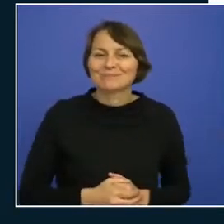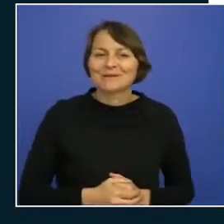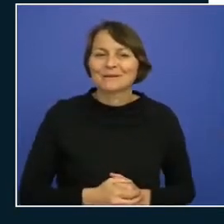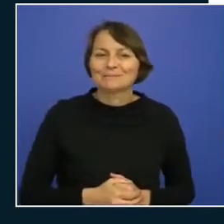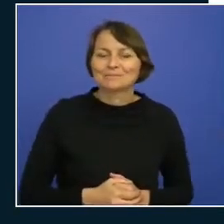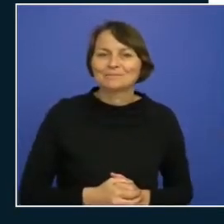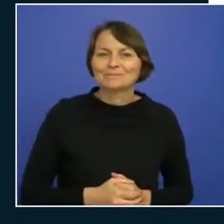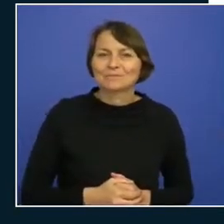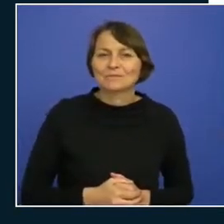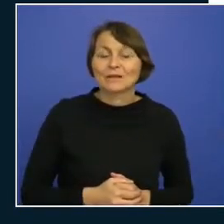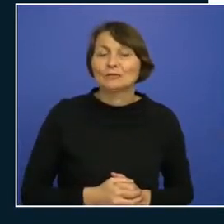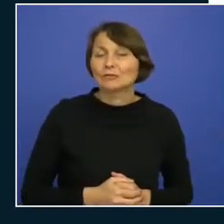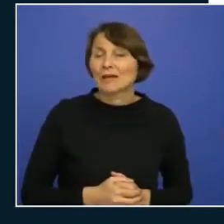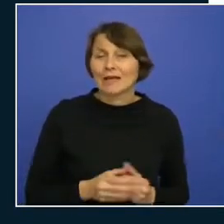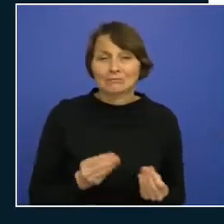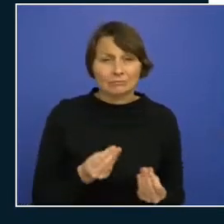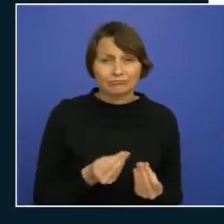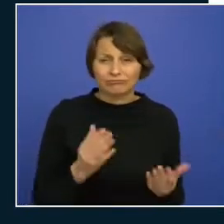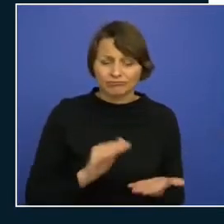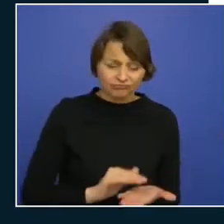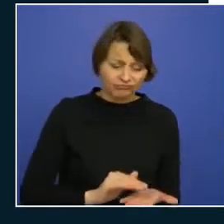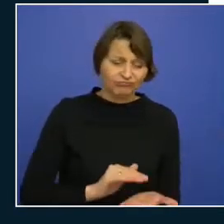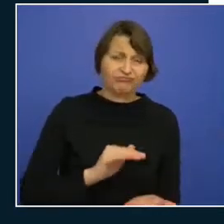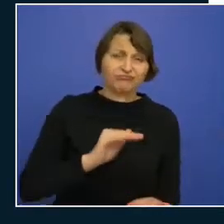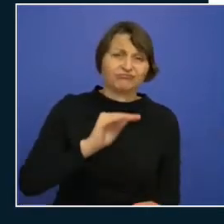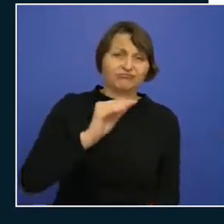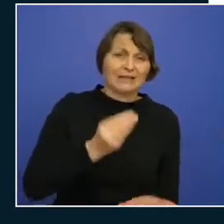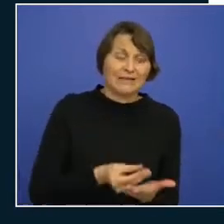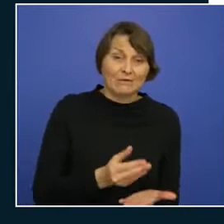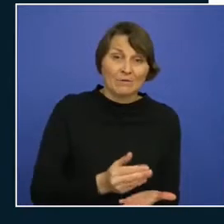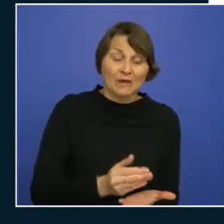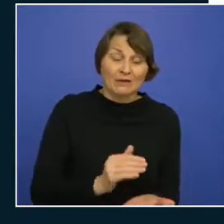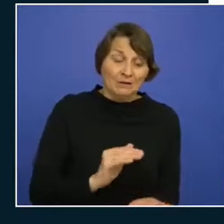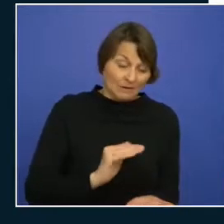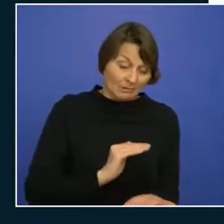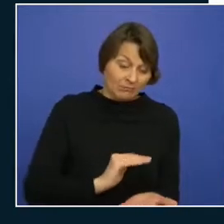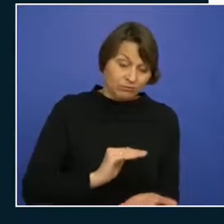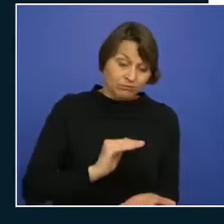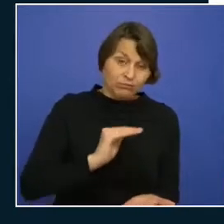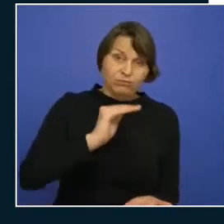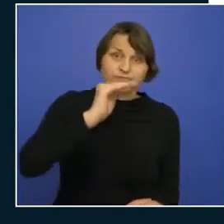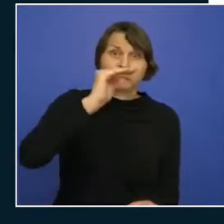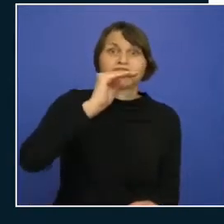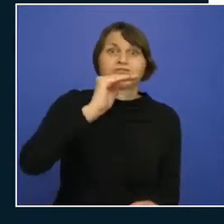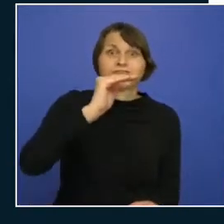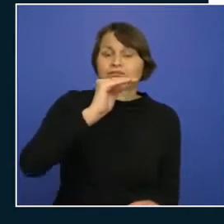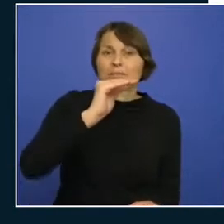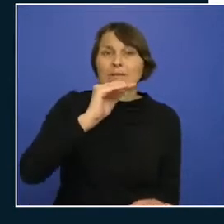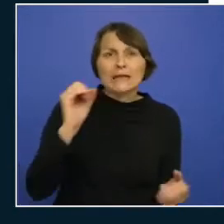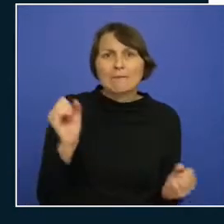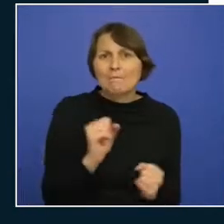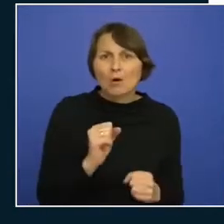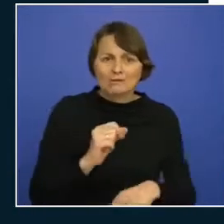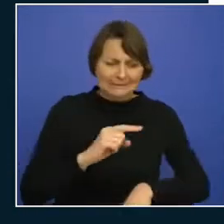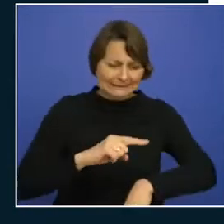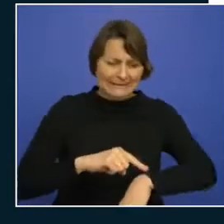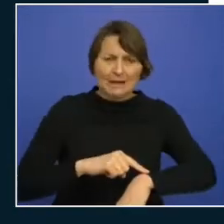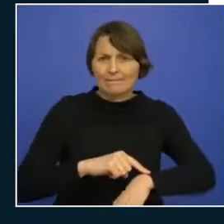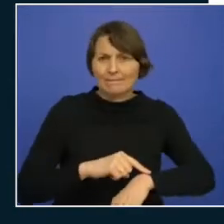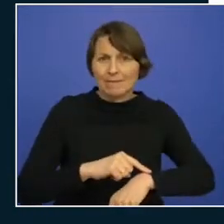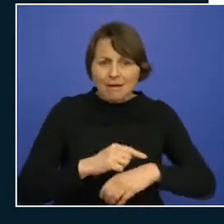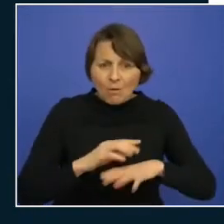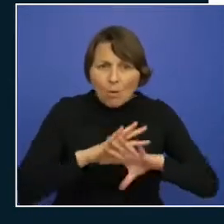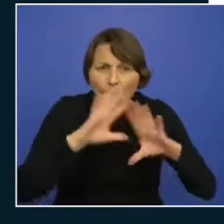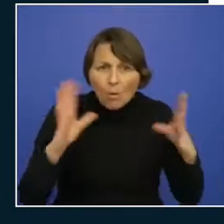way more information in in the blog series but it's just too much to put it in what 40 45 minutes so the idea